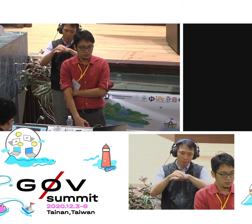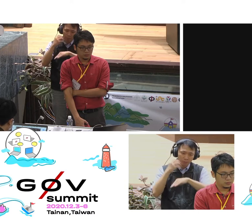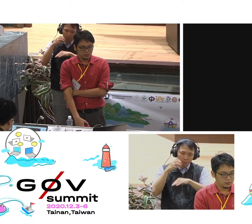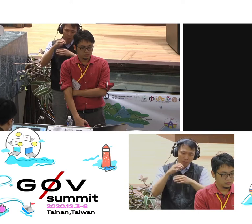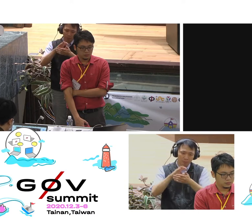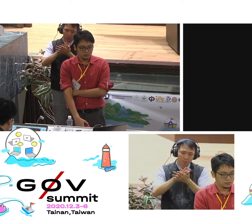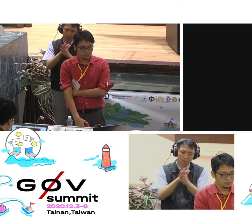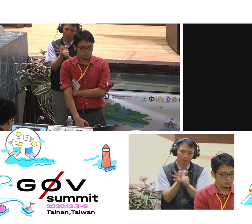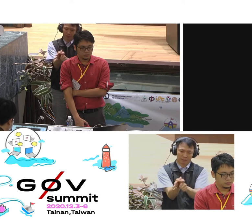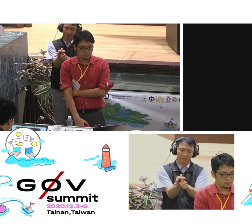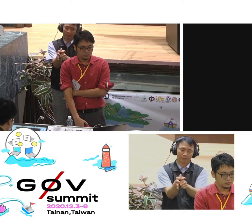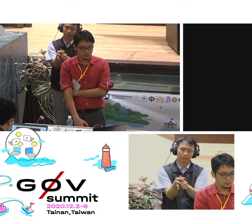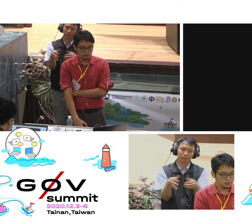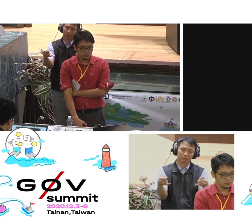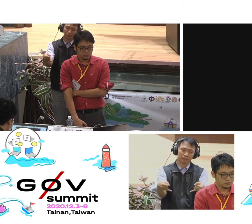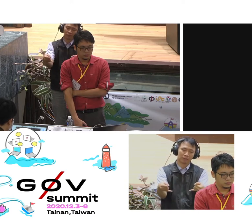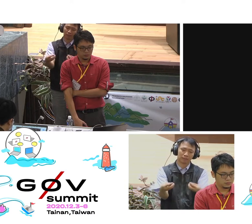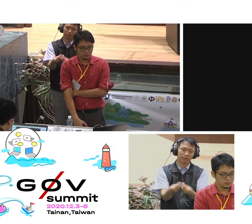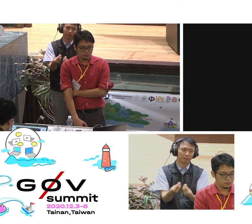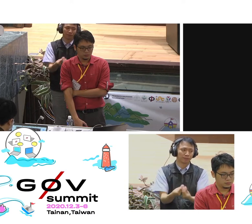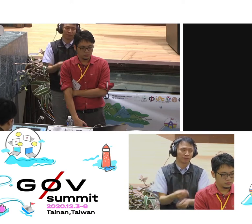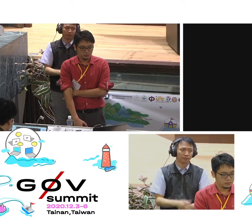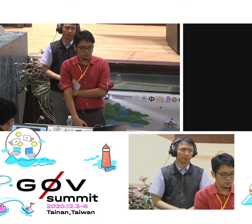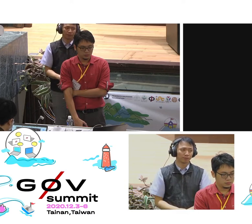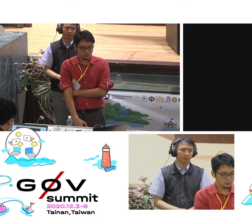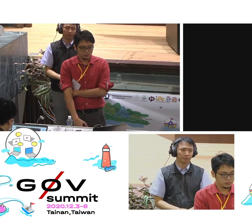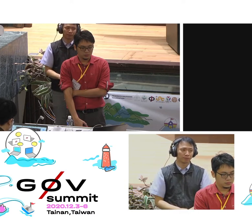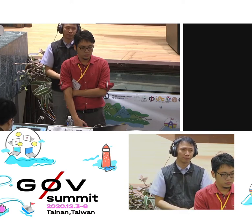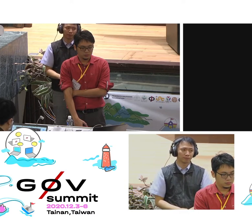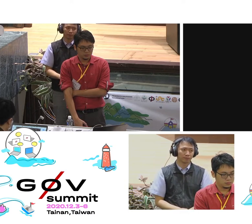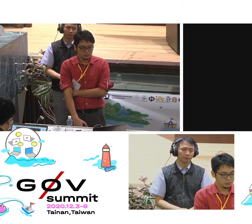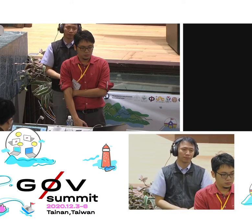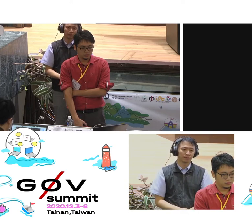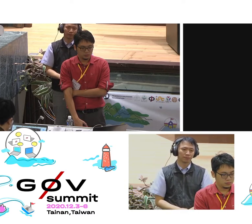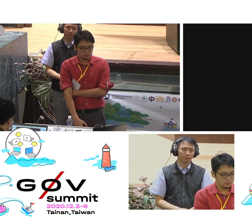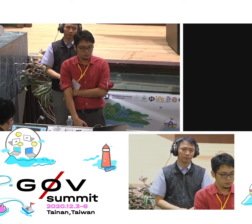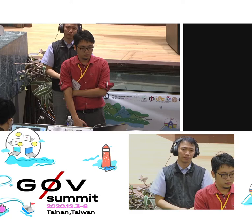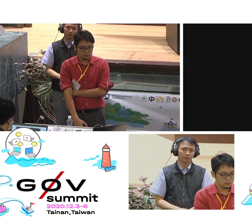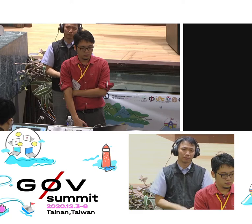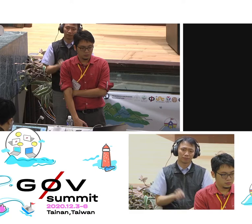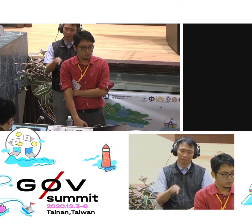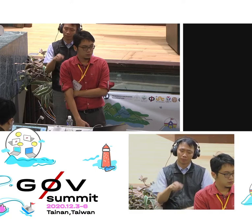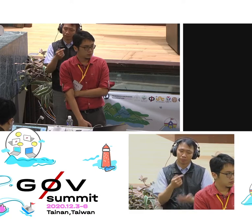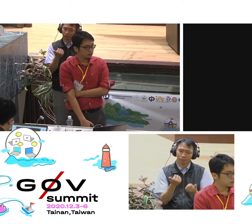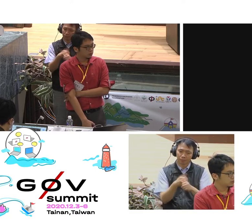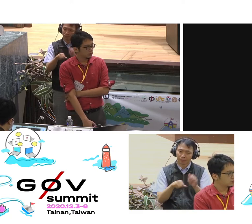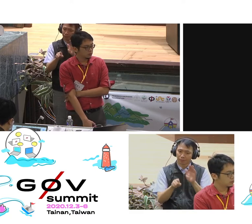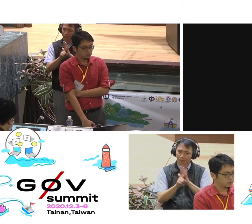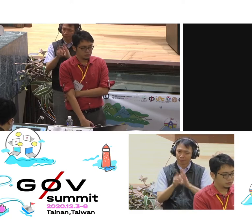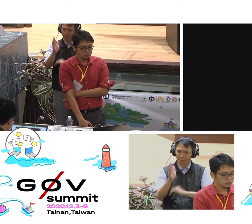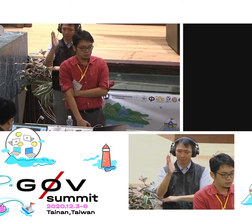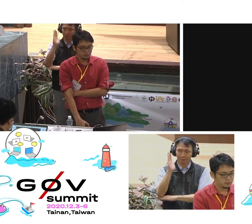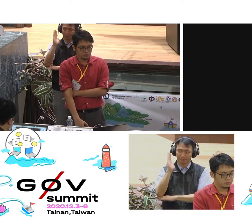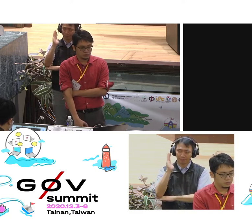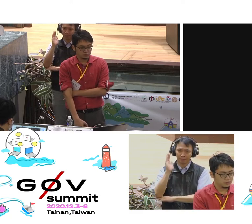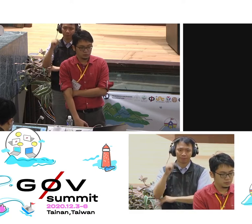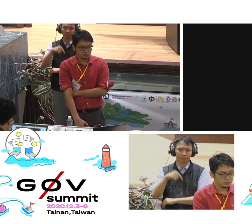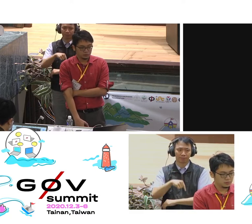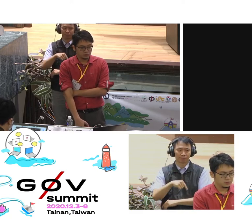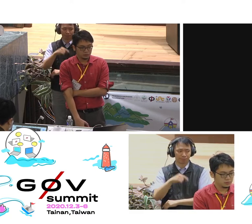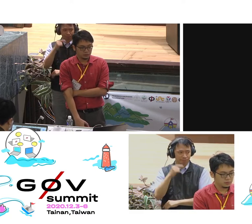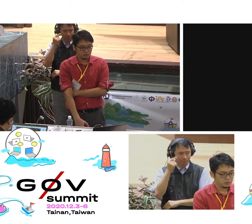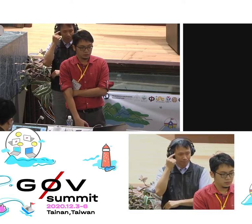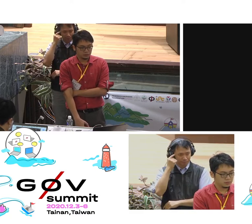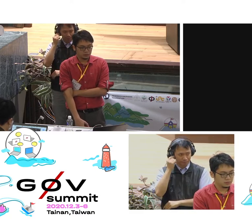It demonstrates that governments are very interested in understanding the public. they